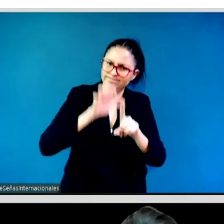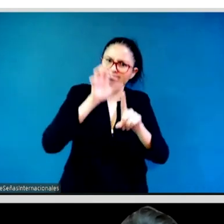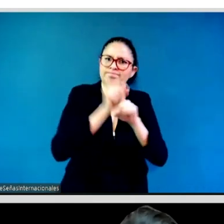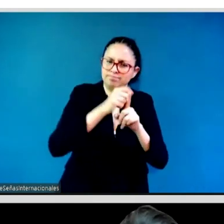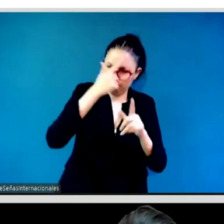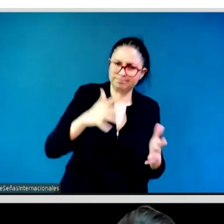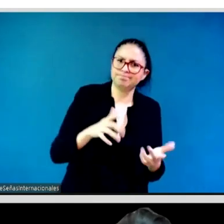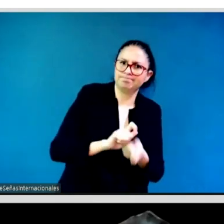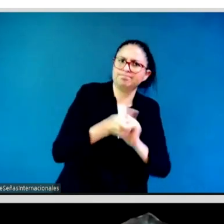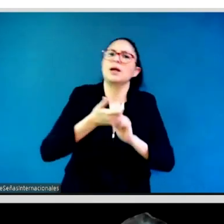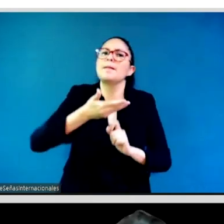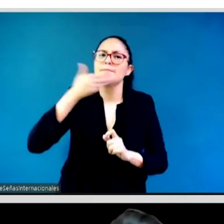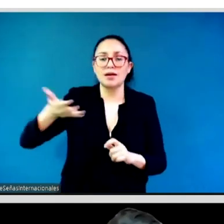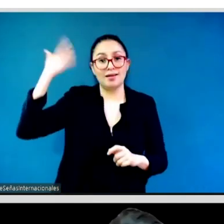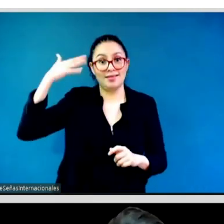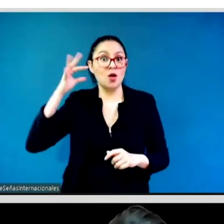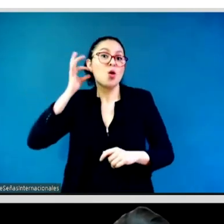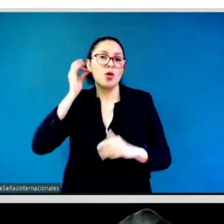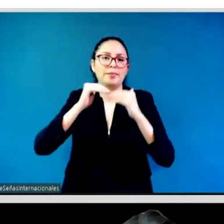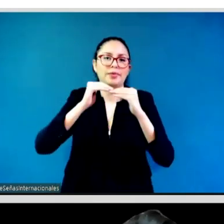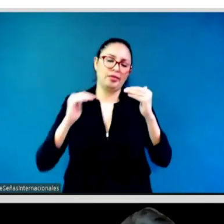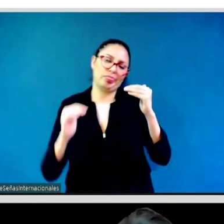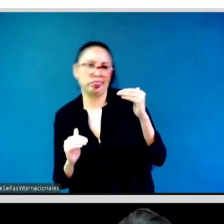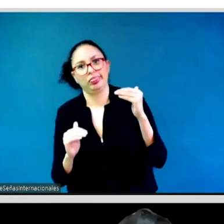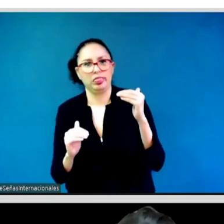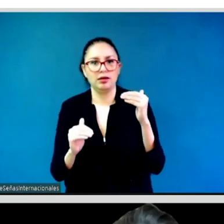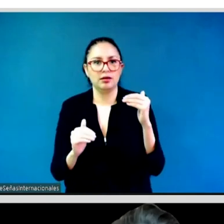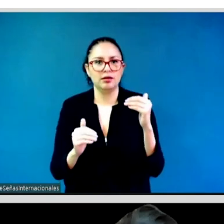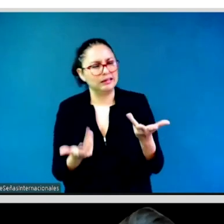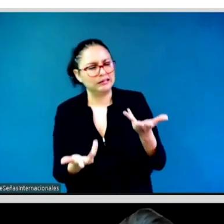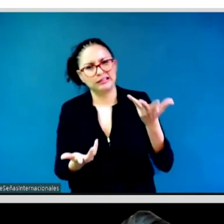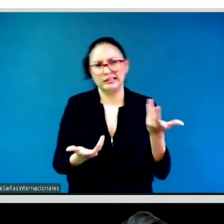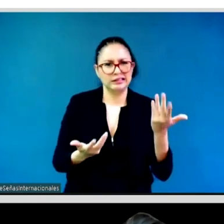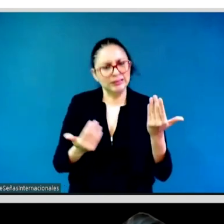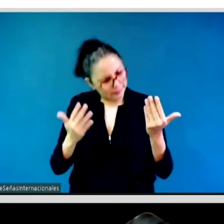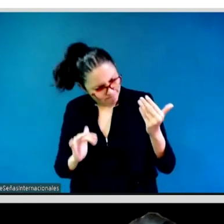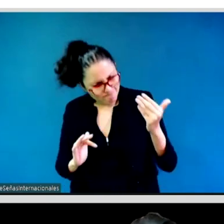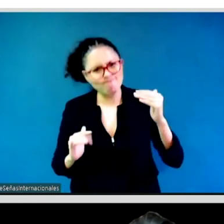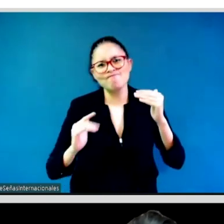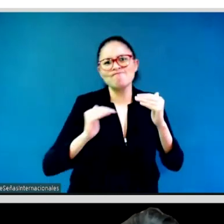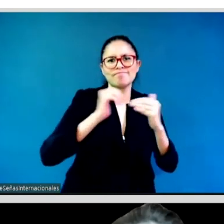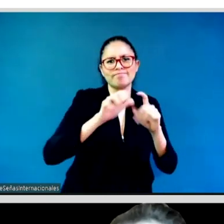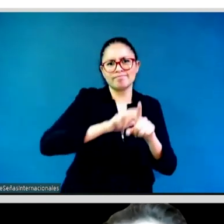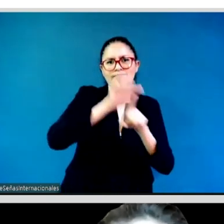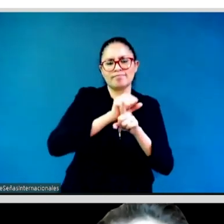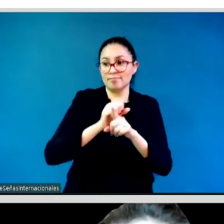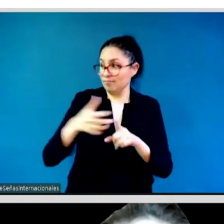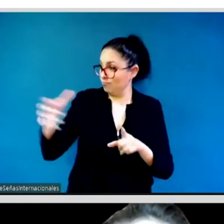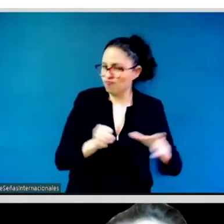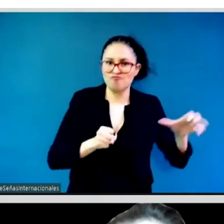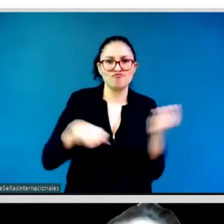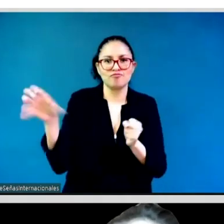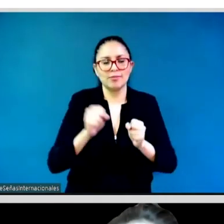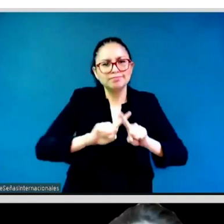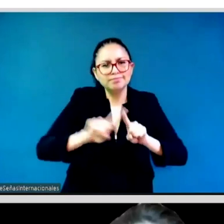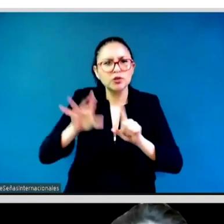bringing young people, young feminists, different diverse groups in and just increasing diversity. And we really need